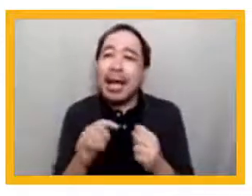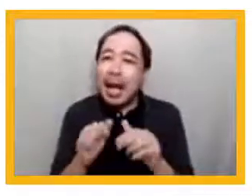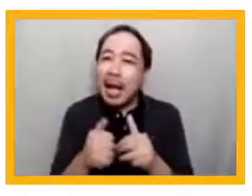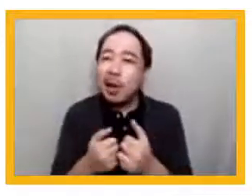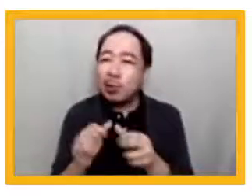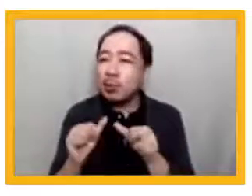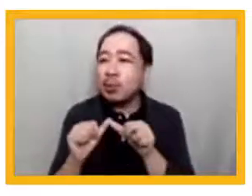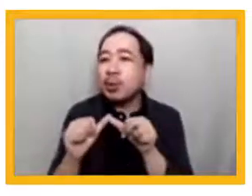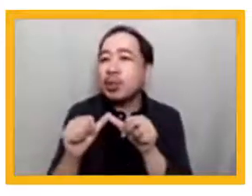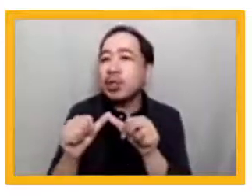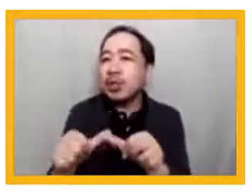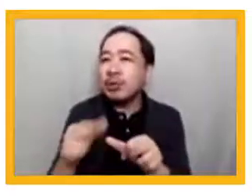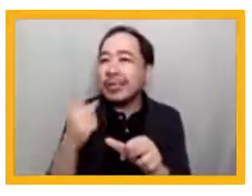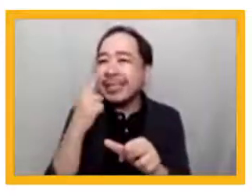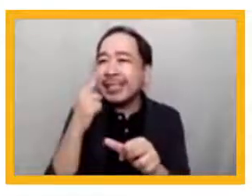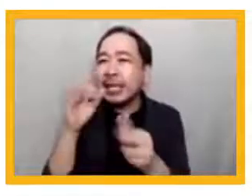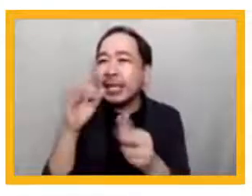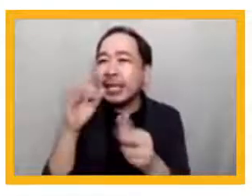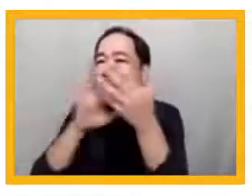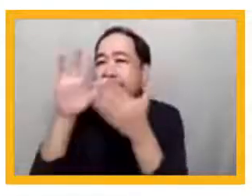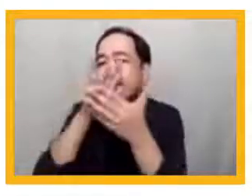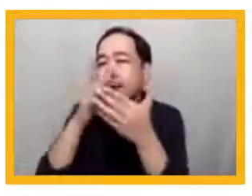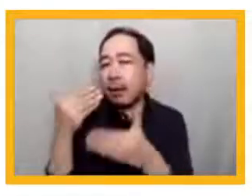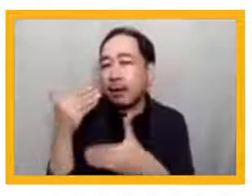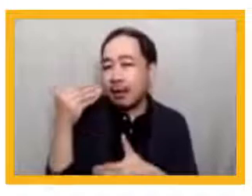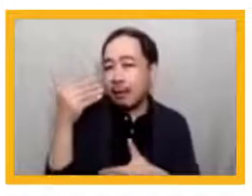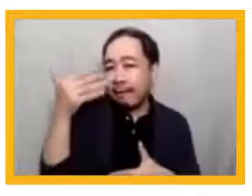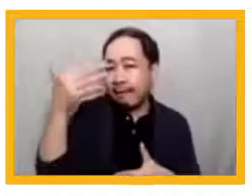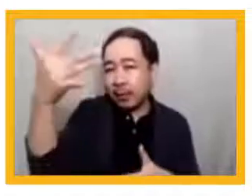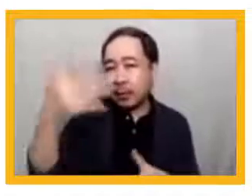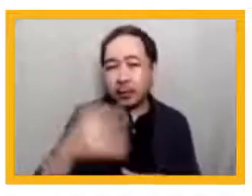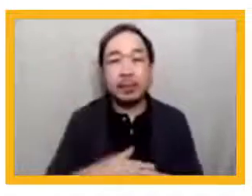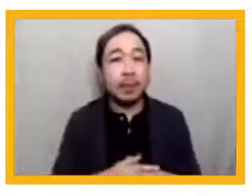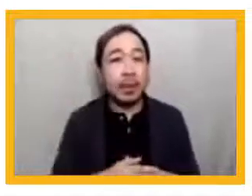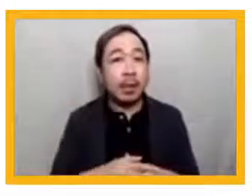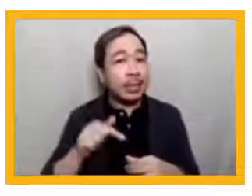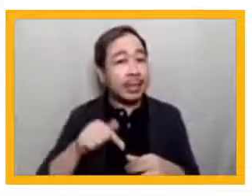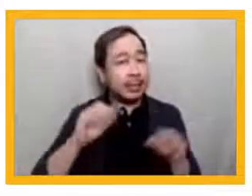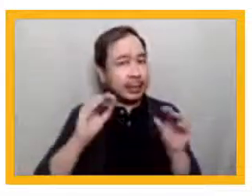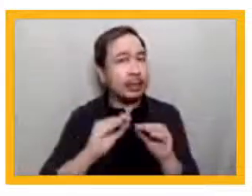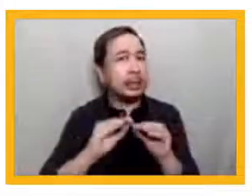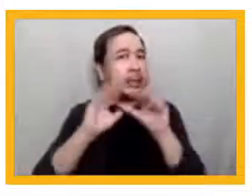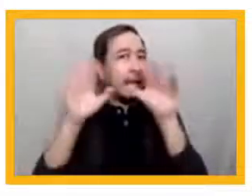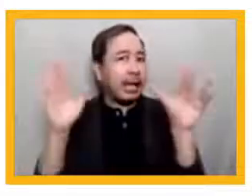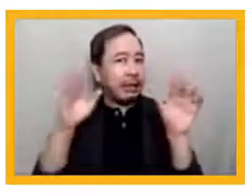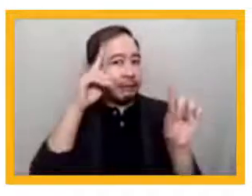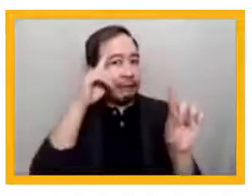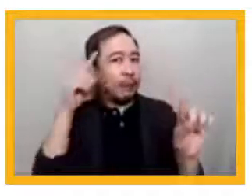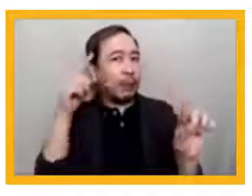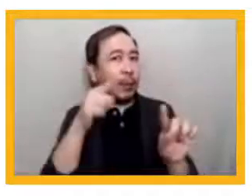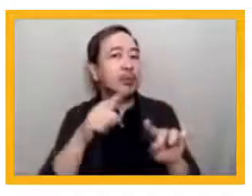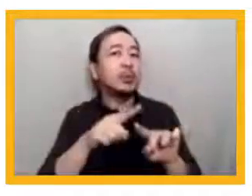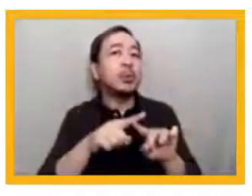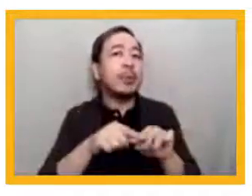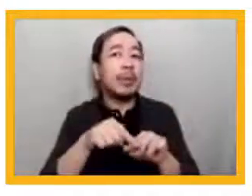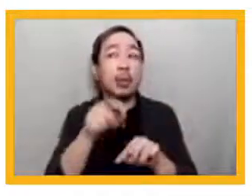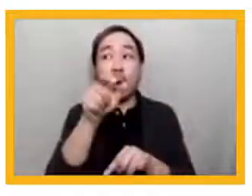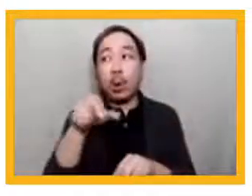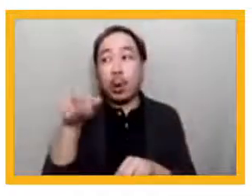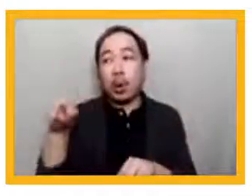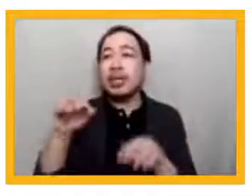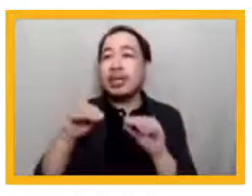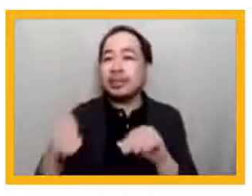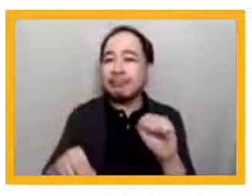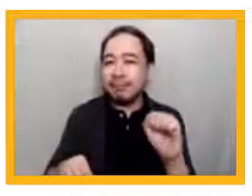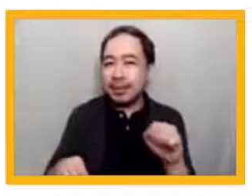strengths are in data and evaluation and in the clarity of our mission. Rely on them, we did. Though we had been